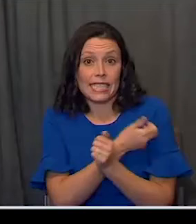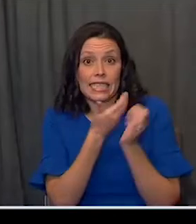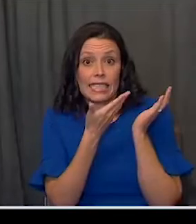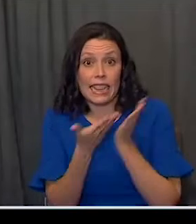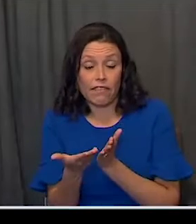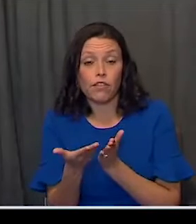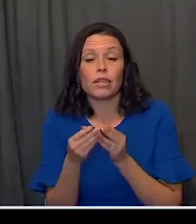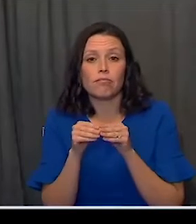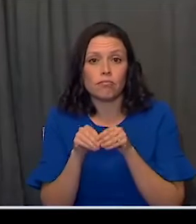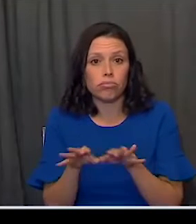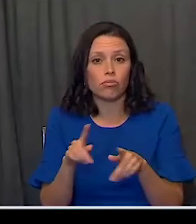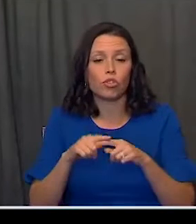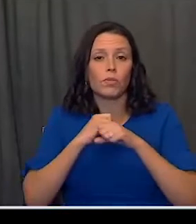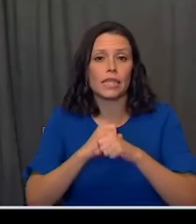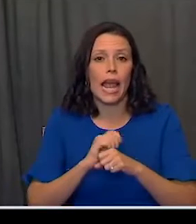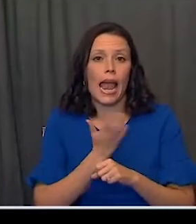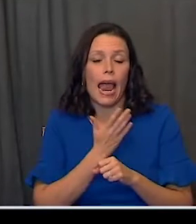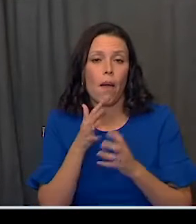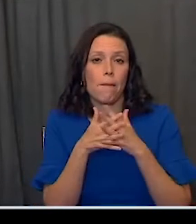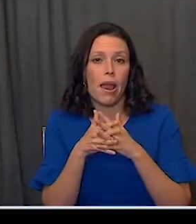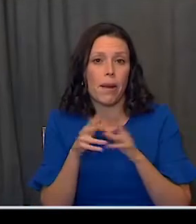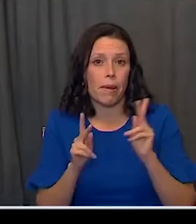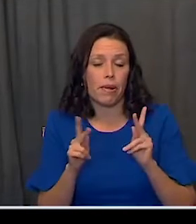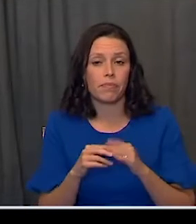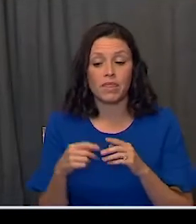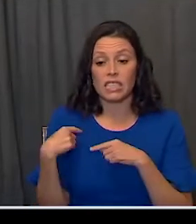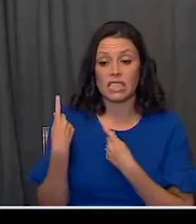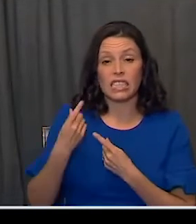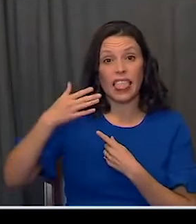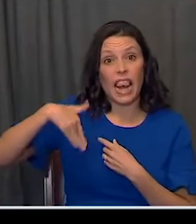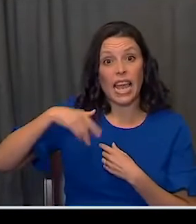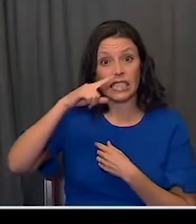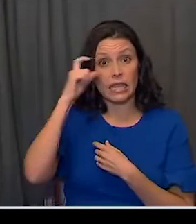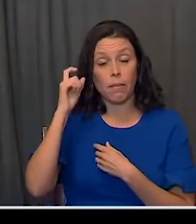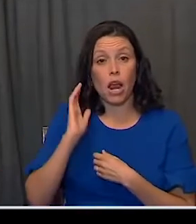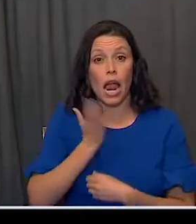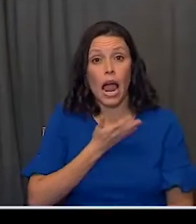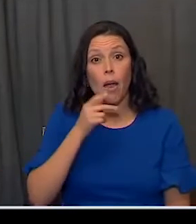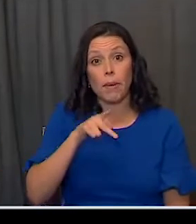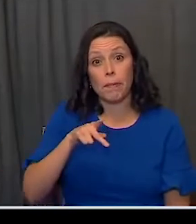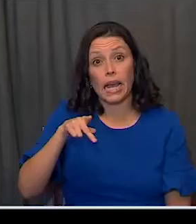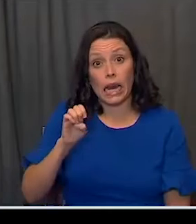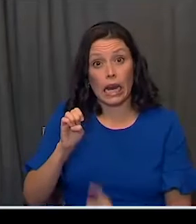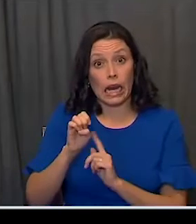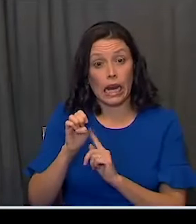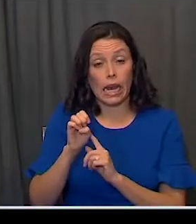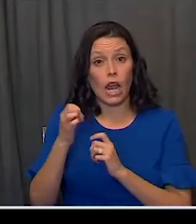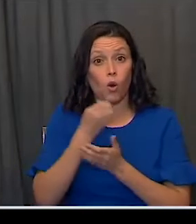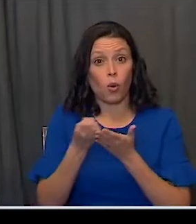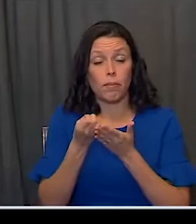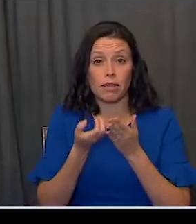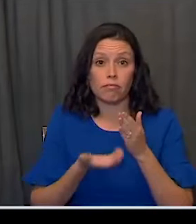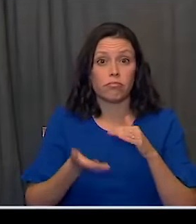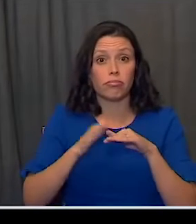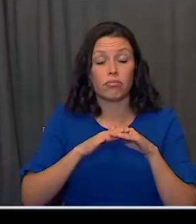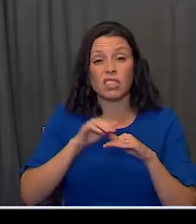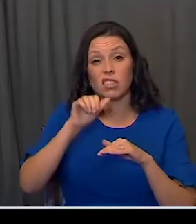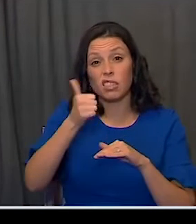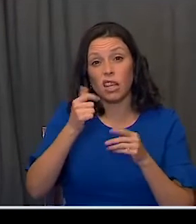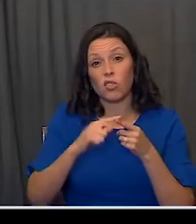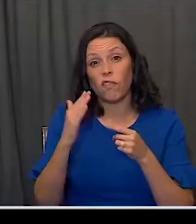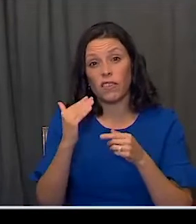to protect our American population. Since the late summer, we have grown our personal protective equipment capabilities 10 to 15 times